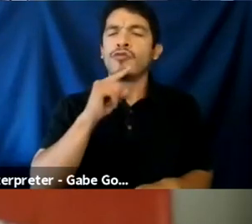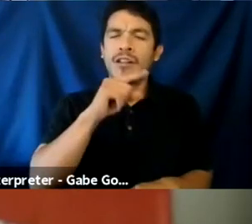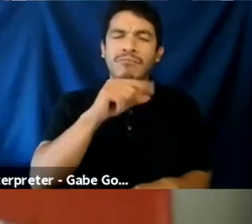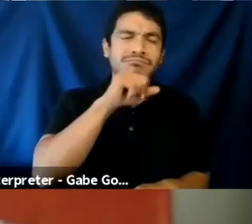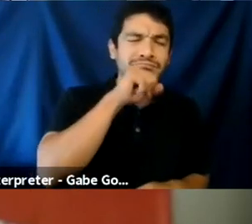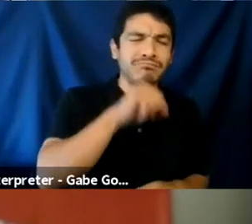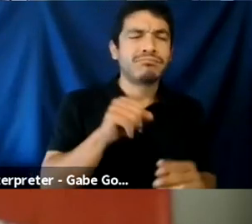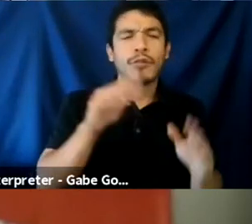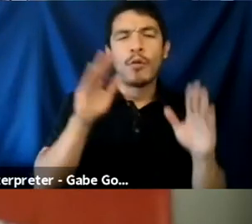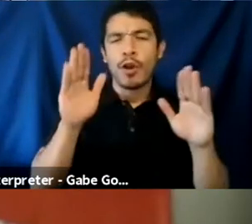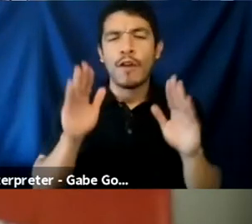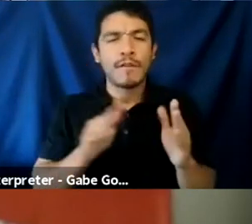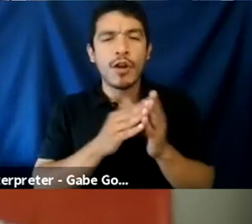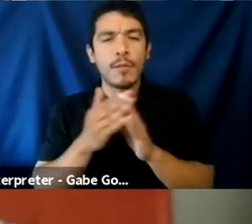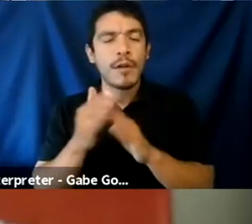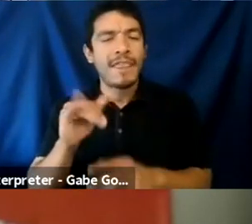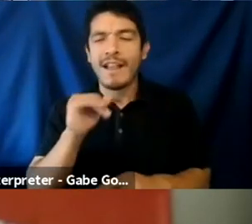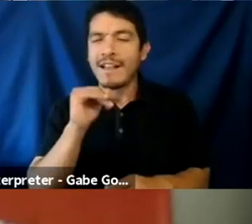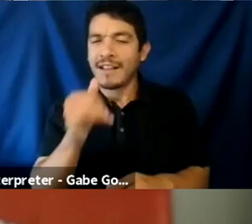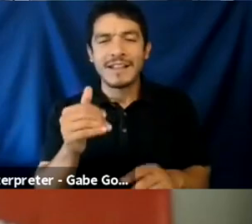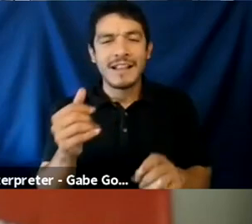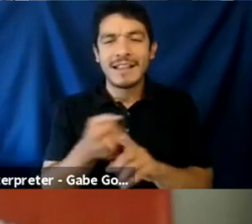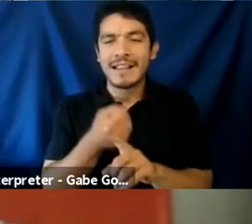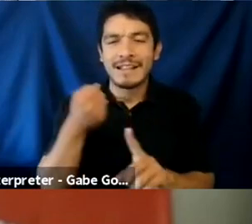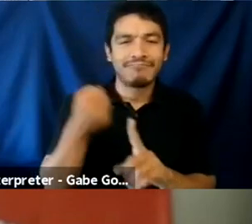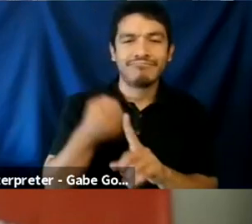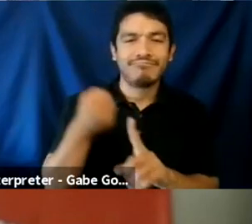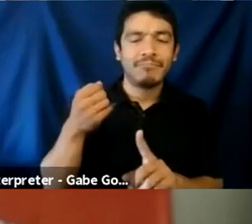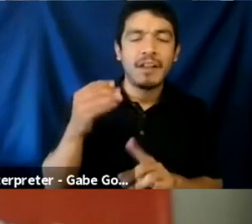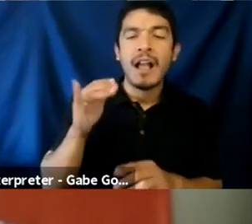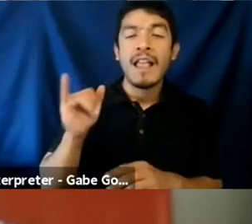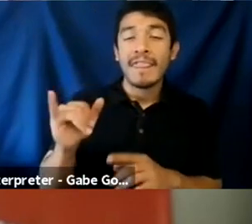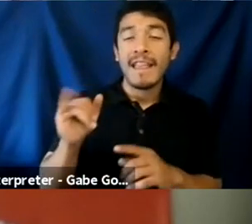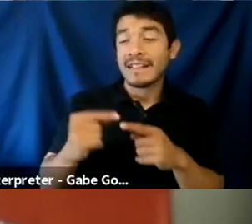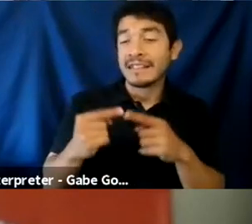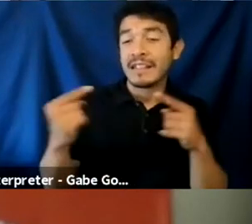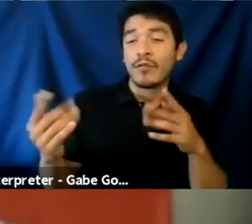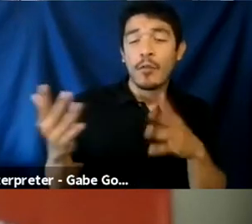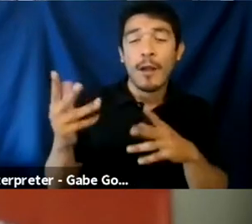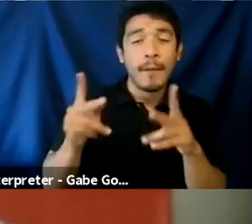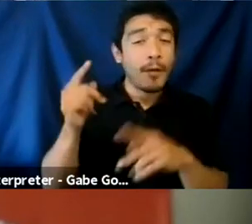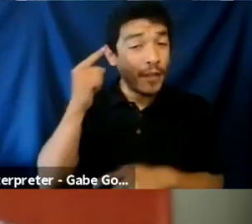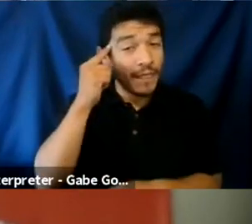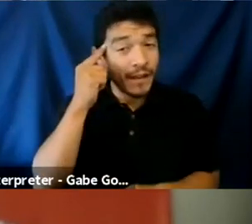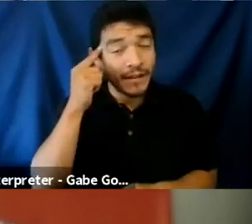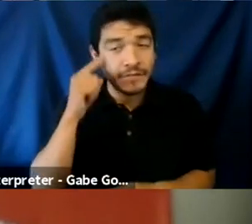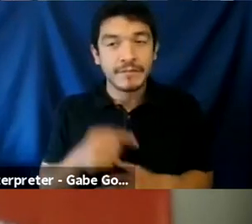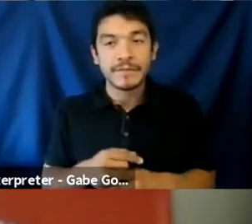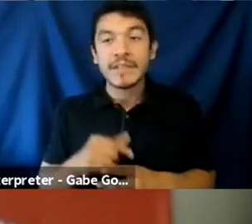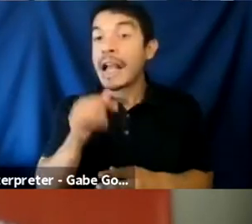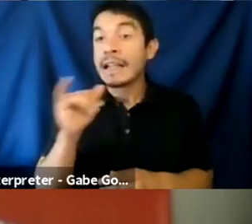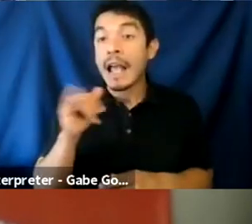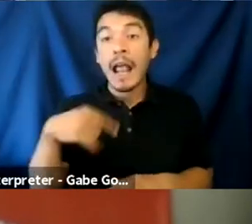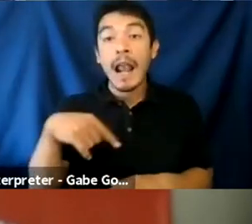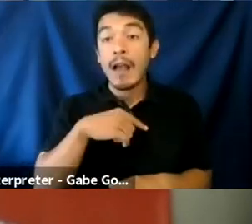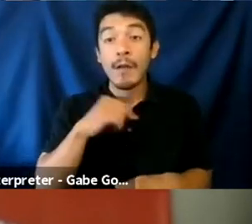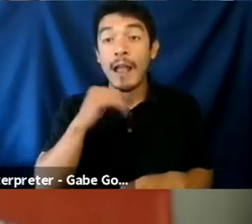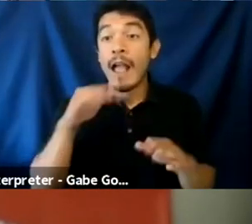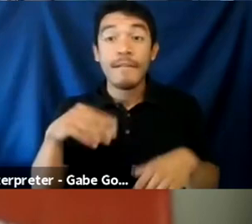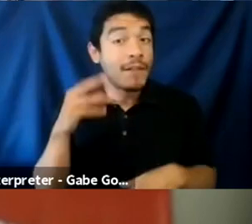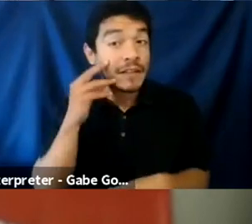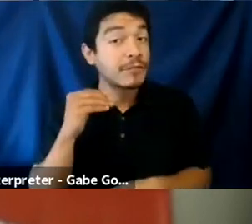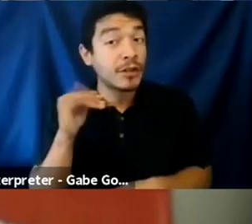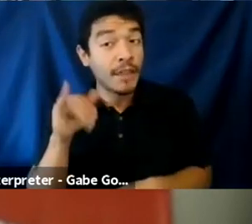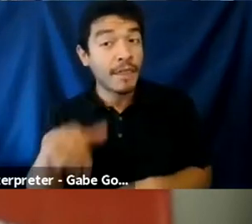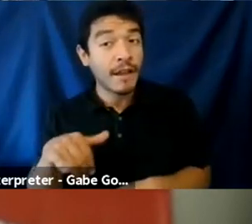that very rarely gets attacked, which is, which was, is contrary to what people would think. Right. Um, it's not like we haven't, uh, but you know,